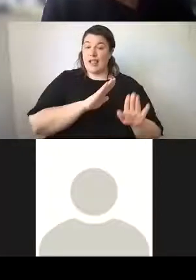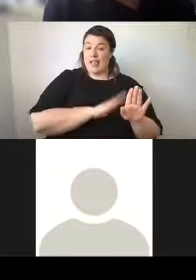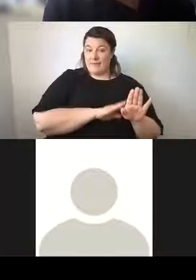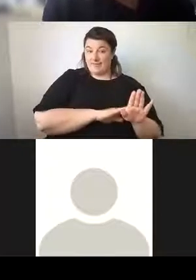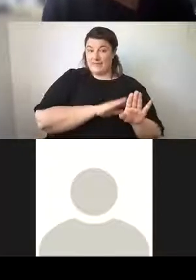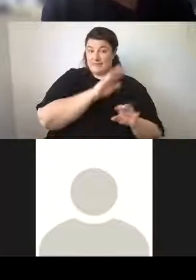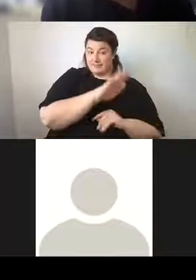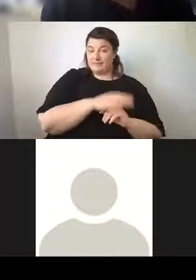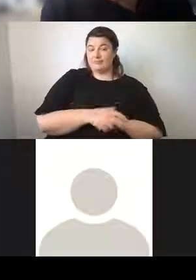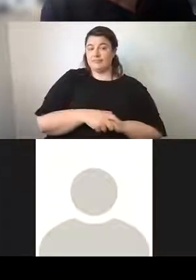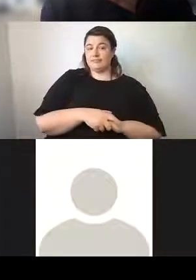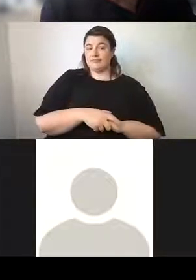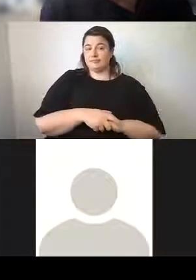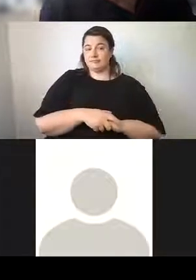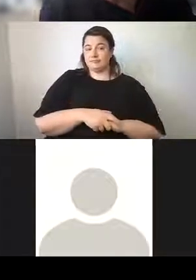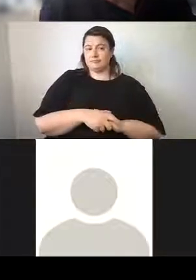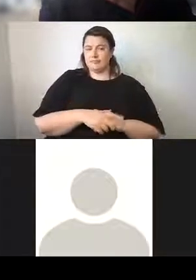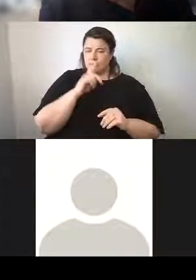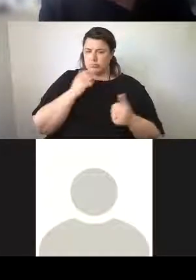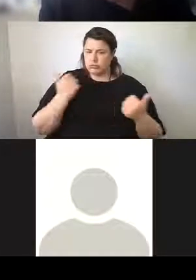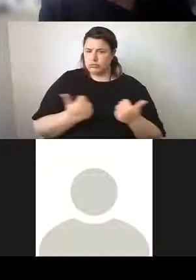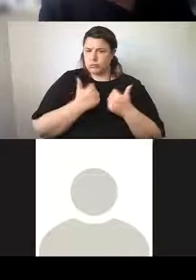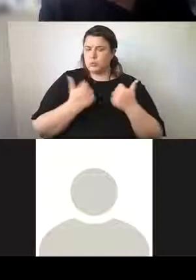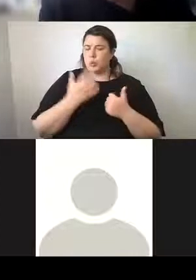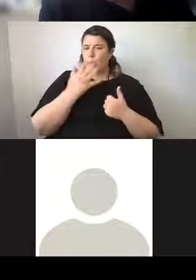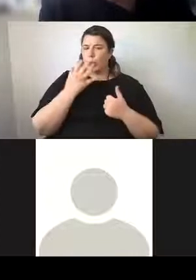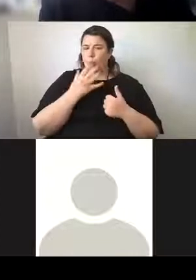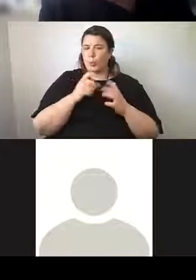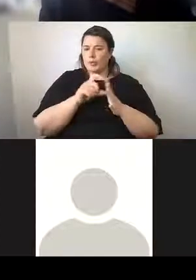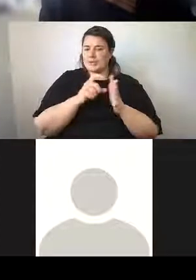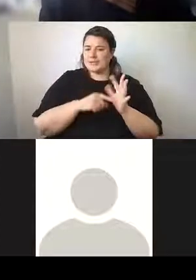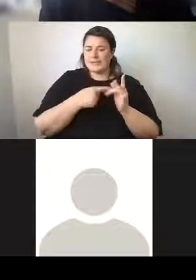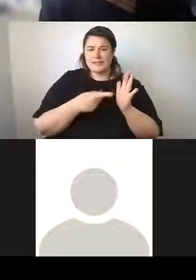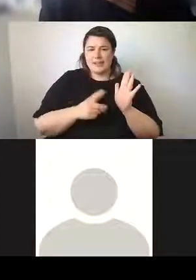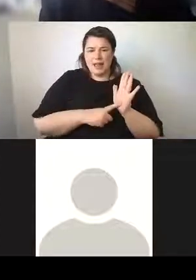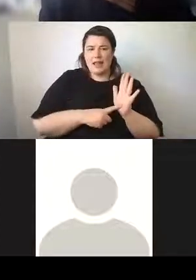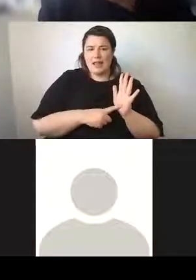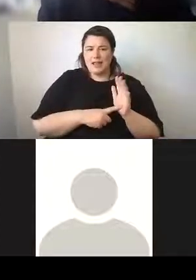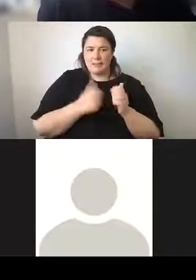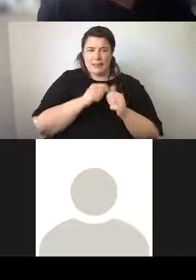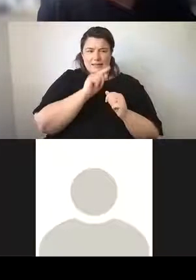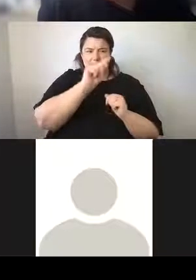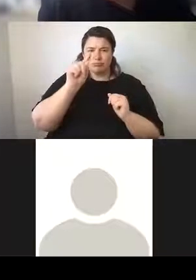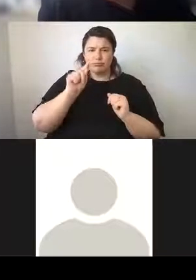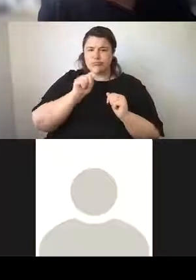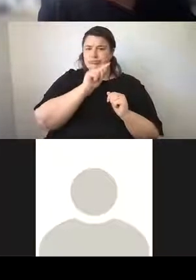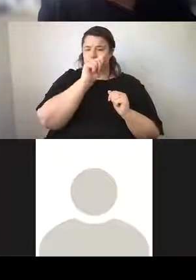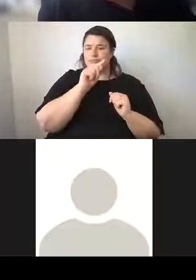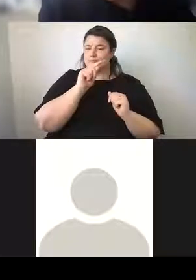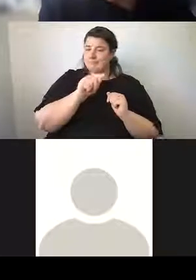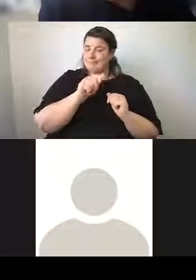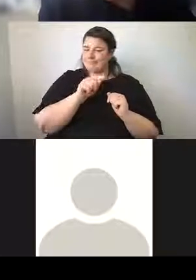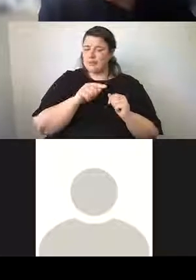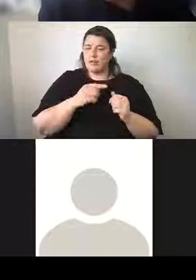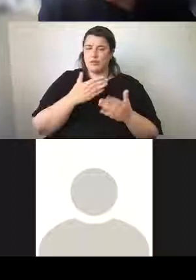the, you can really appreciate the Moorish detail in the plaster work in the vestibule. This plaster work is